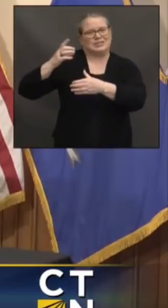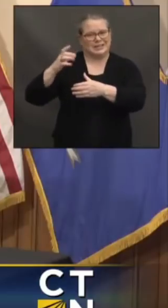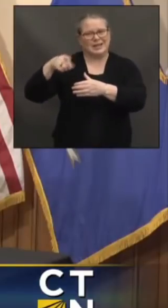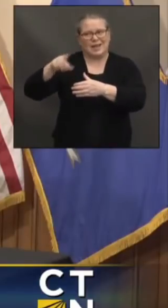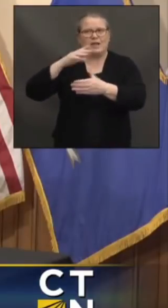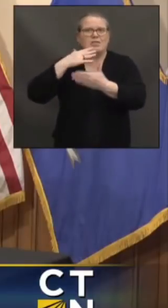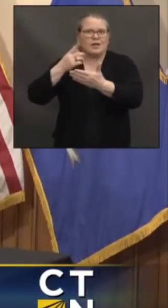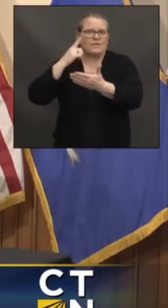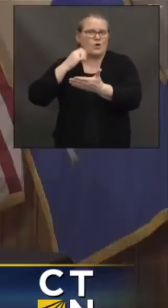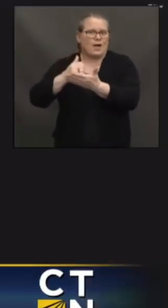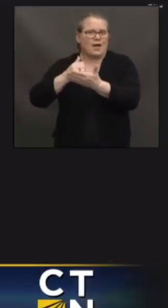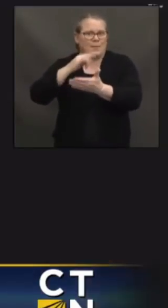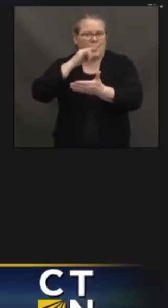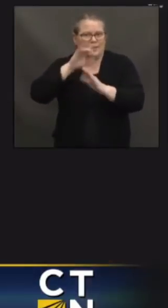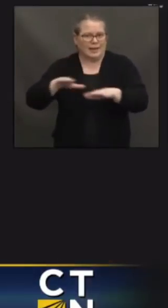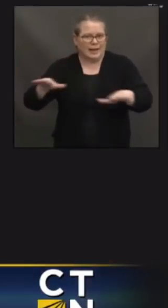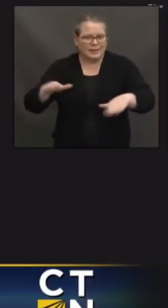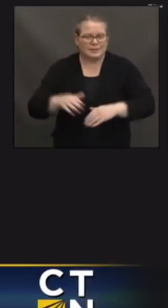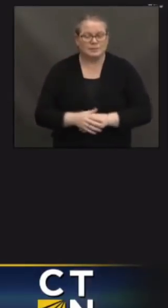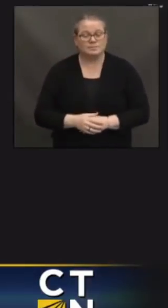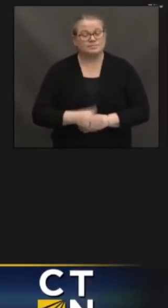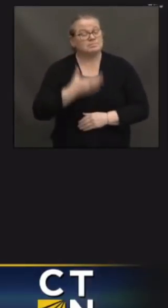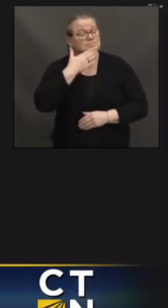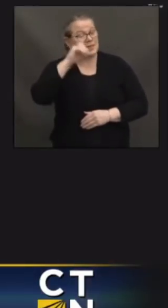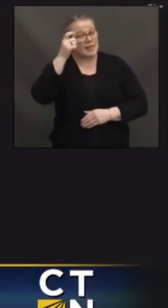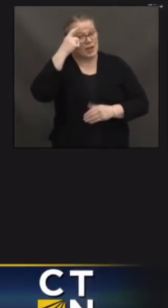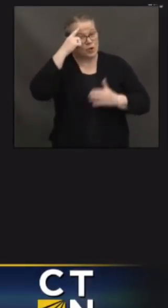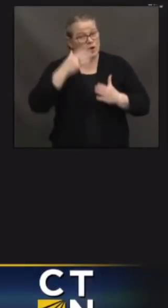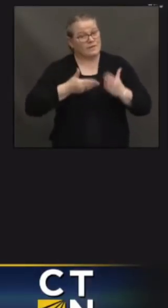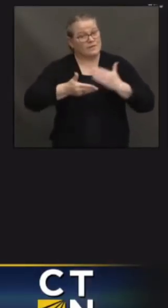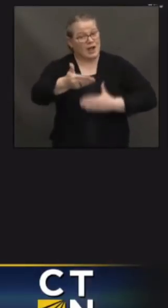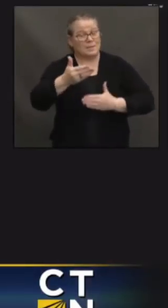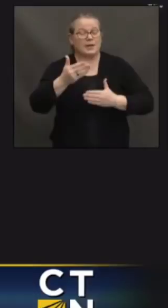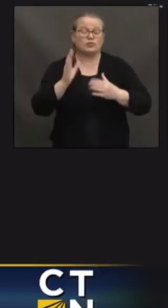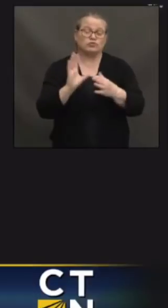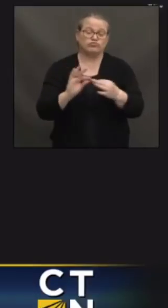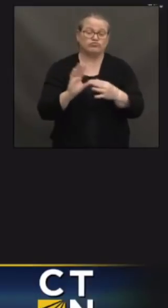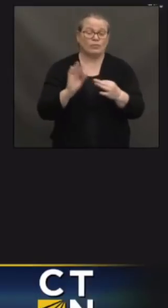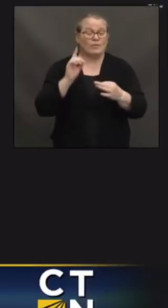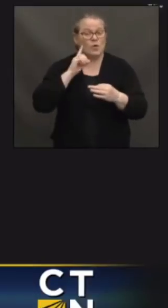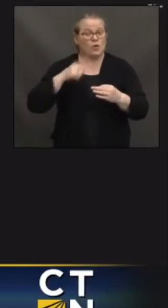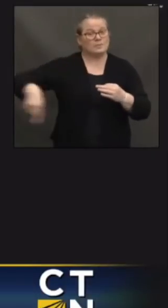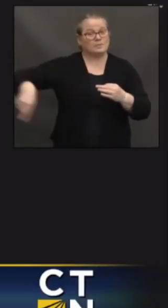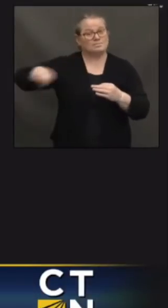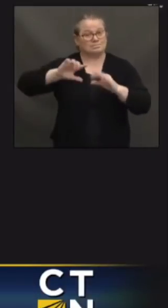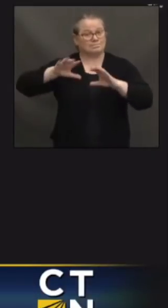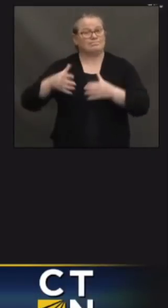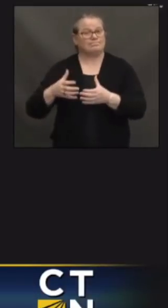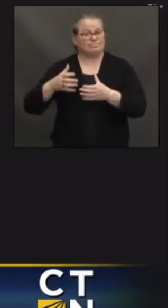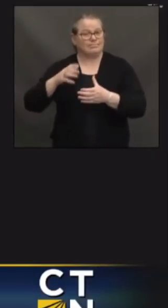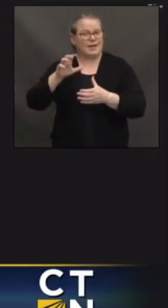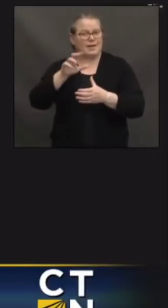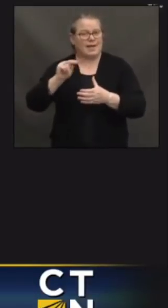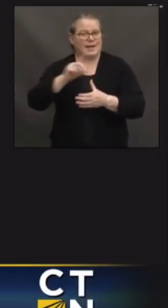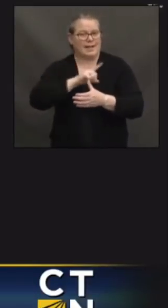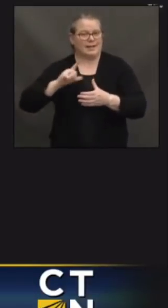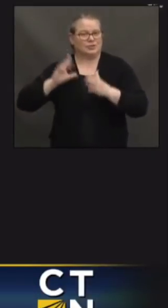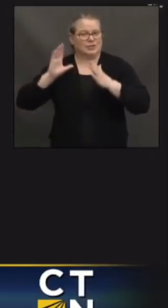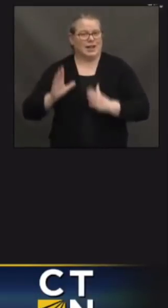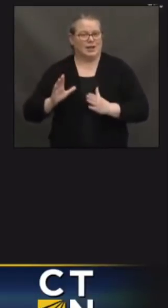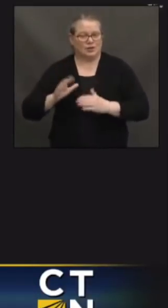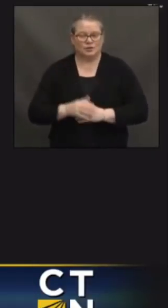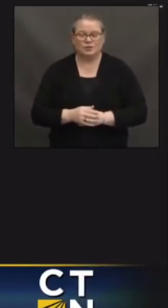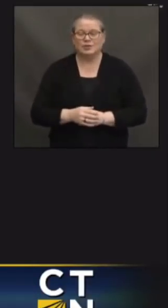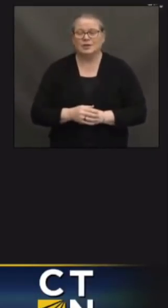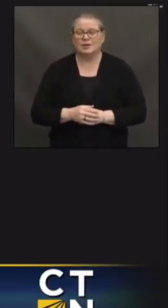Thanks for inviting me to say a few words today on behalf of the delegation. But first, just let me quickly return the compliment.